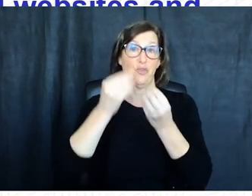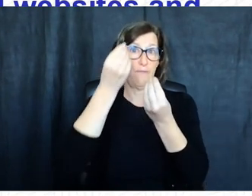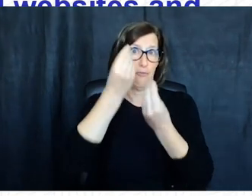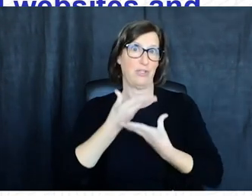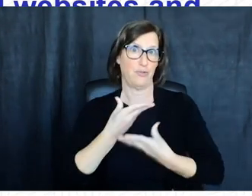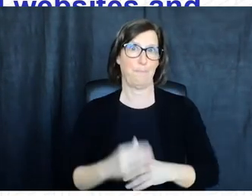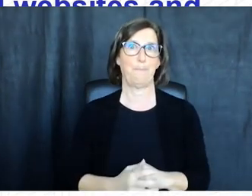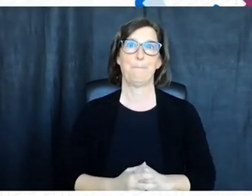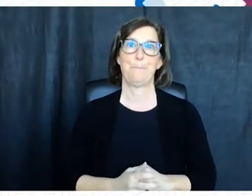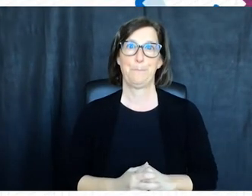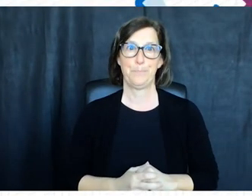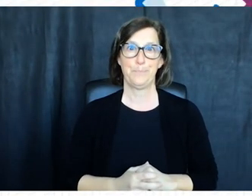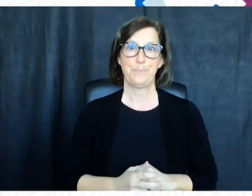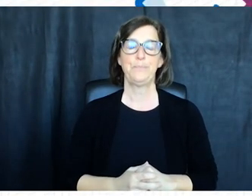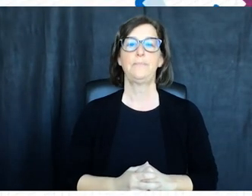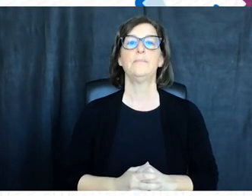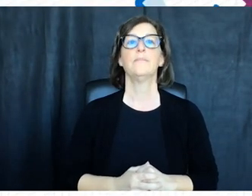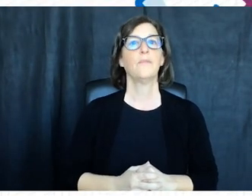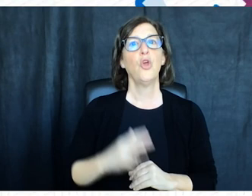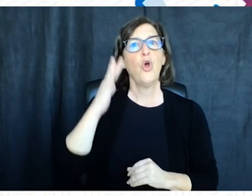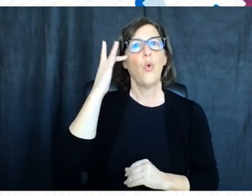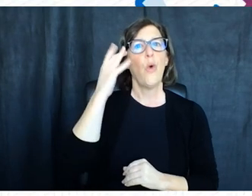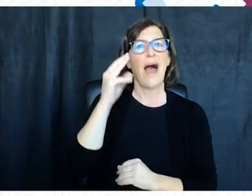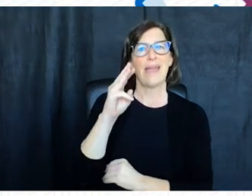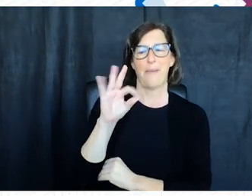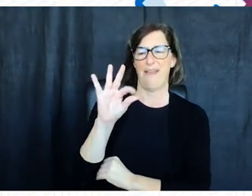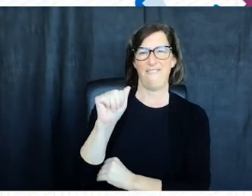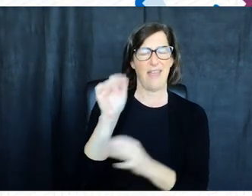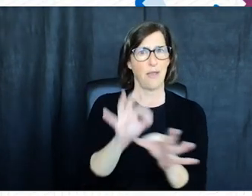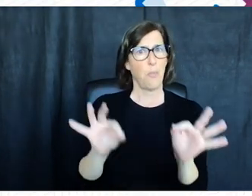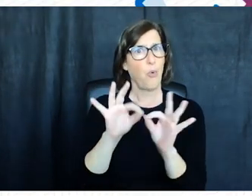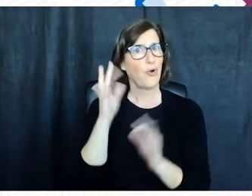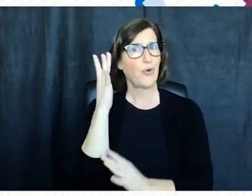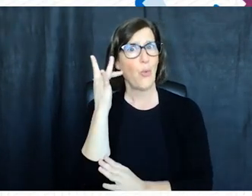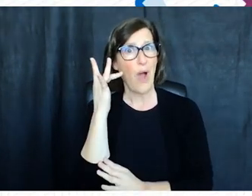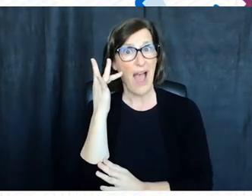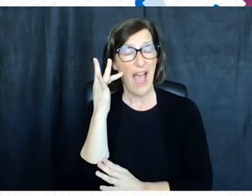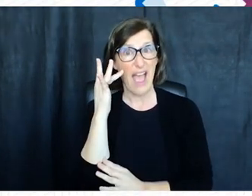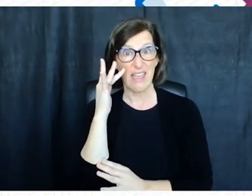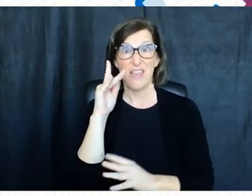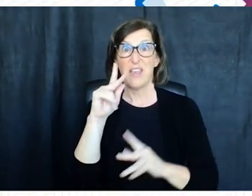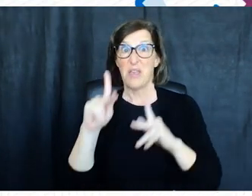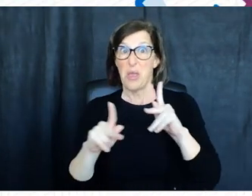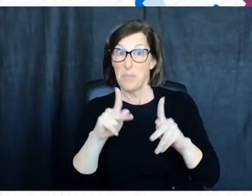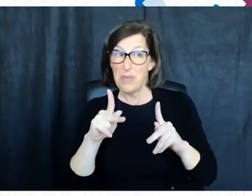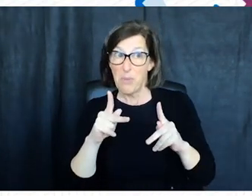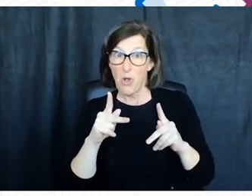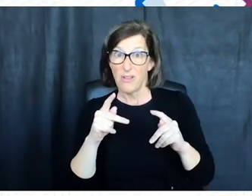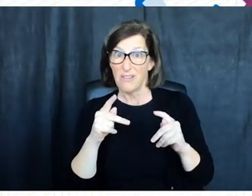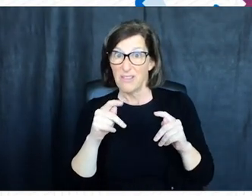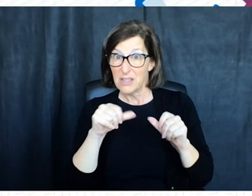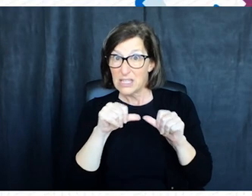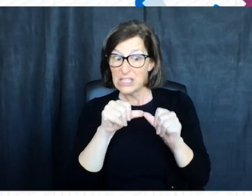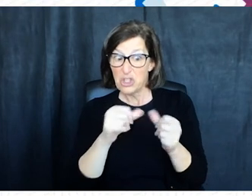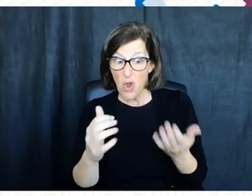why is mfa important adversaries are increasingly